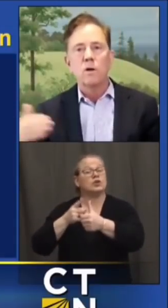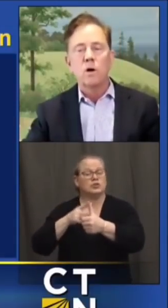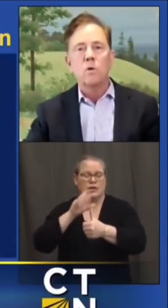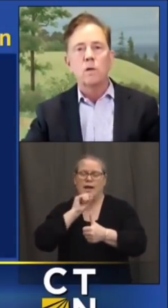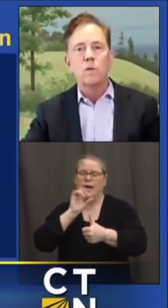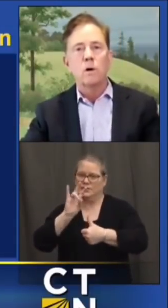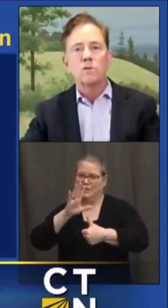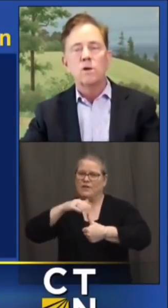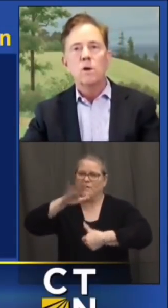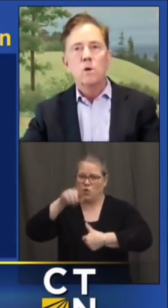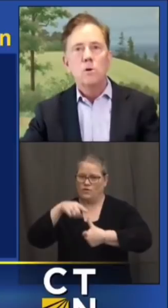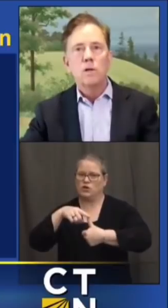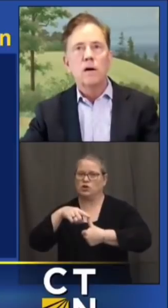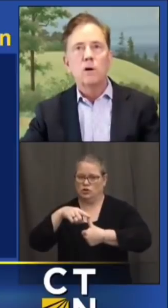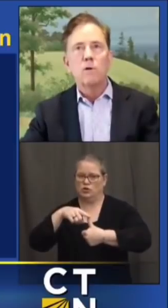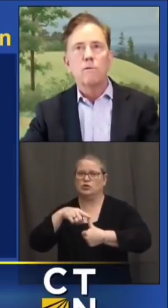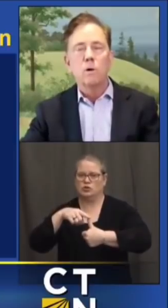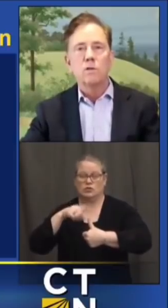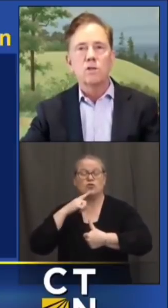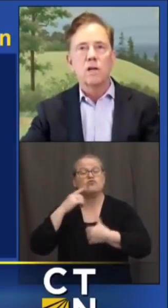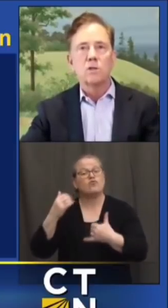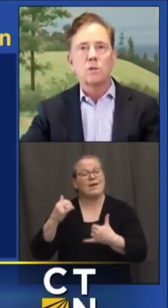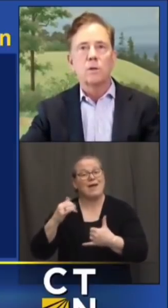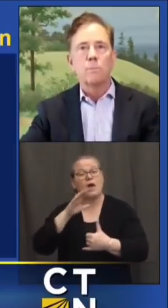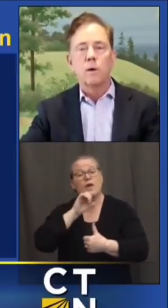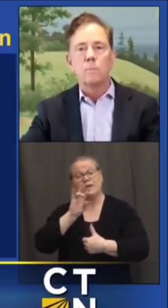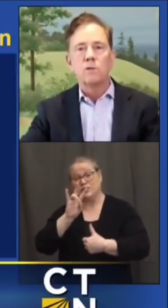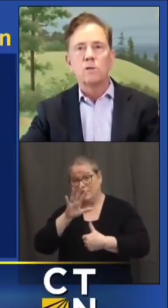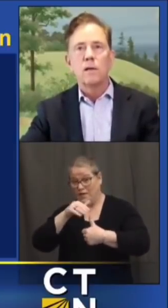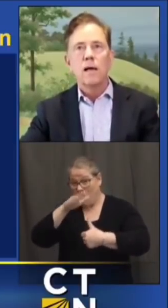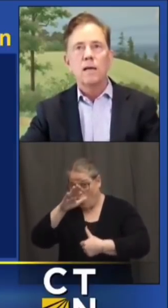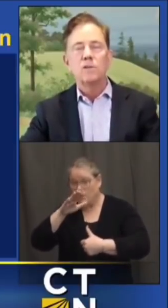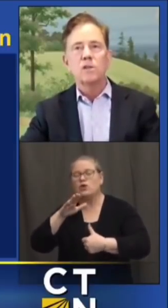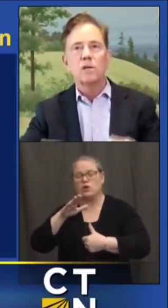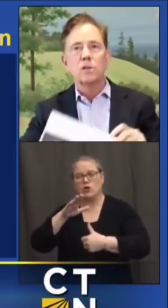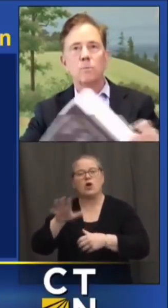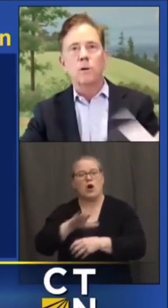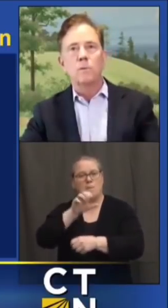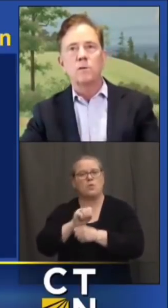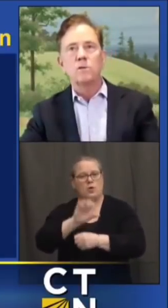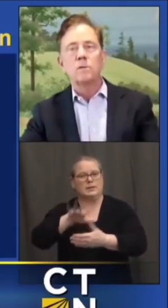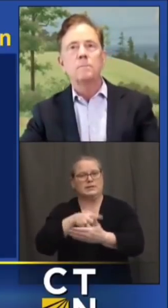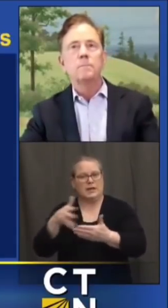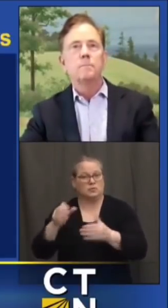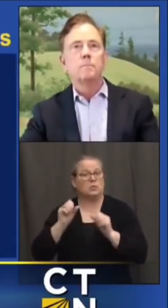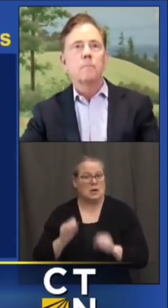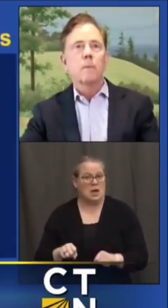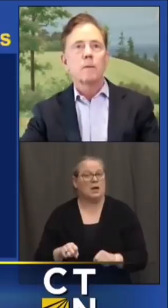over they're the only ones who can now go forward and schedule appointments how do you schedule appointments